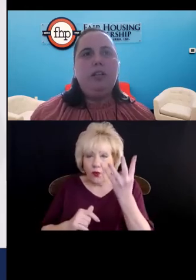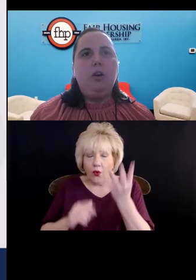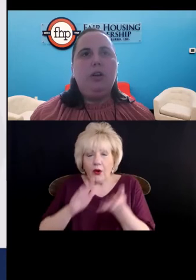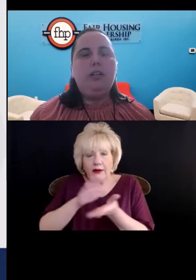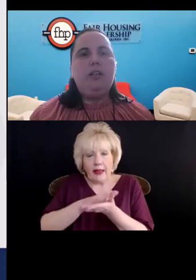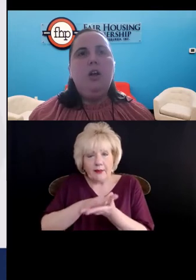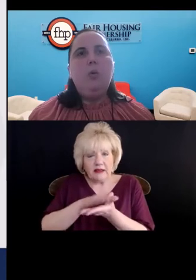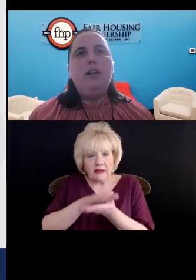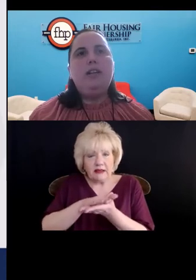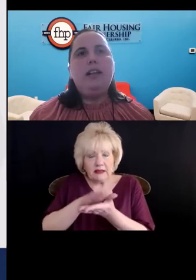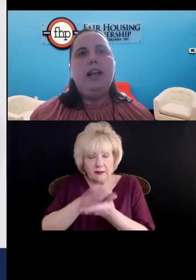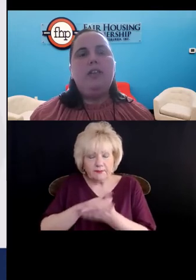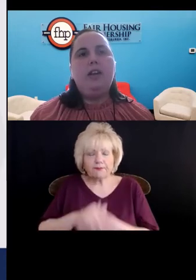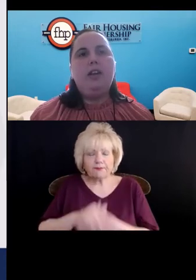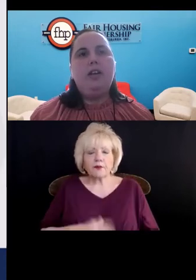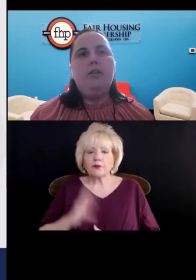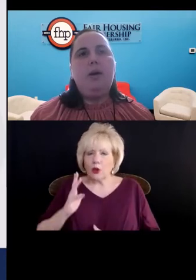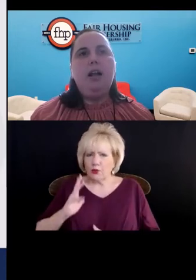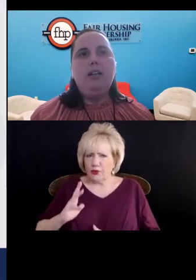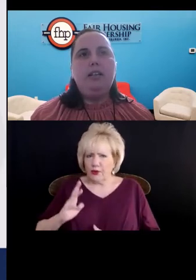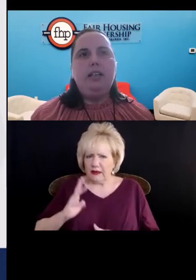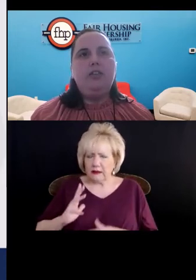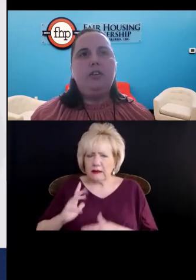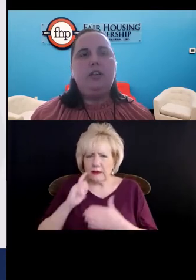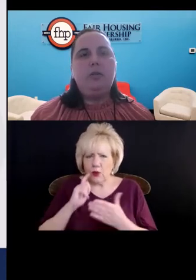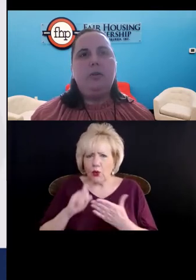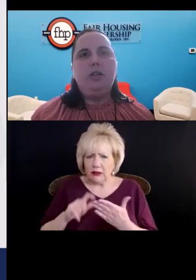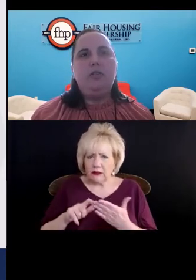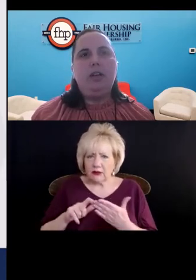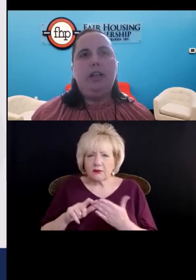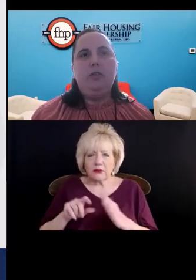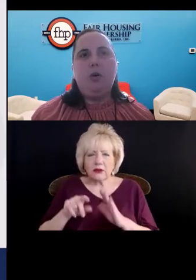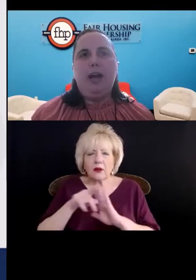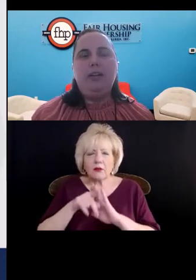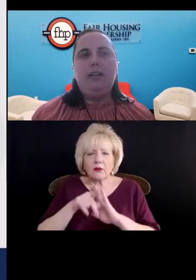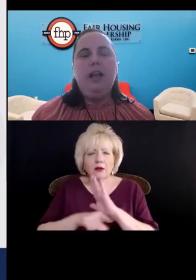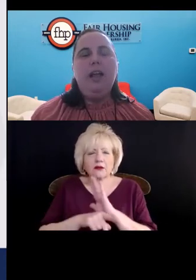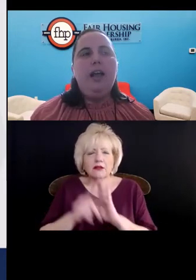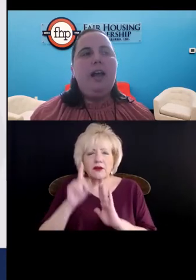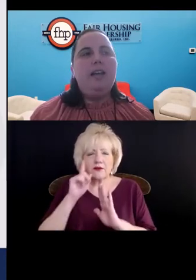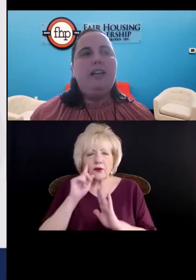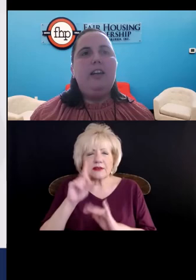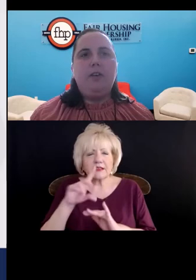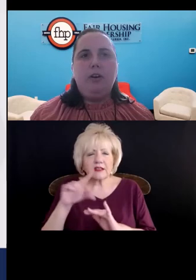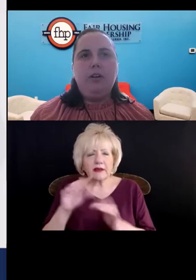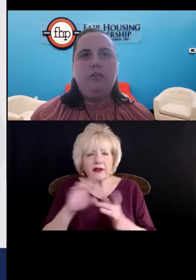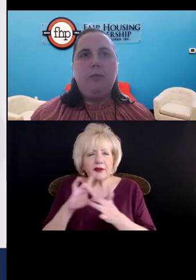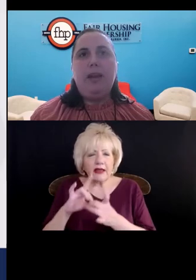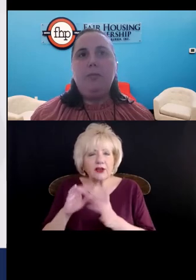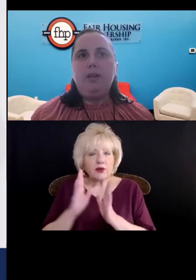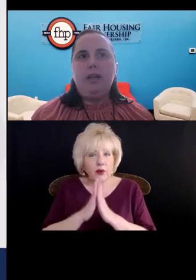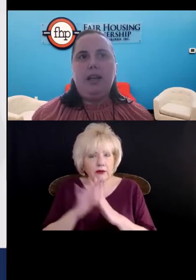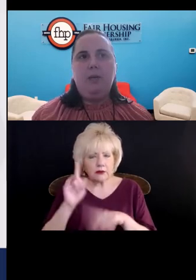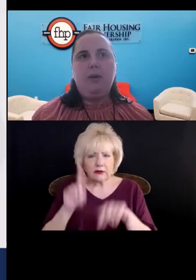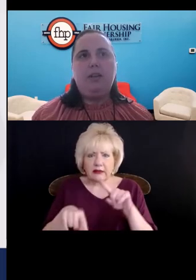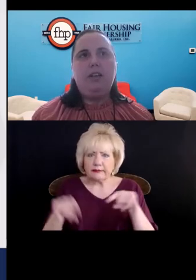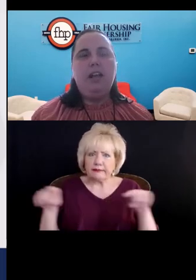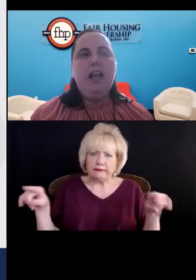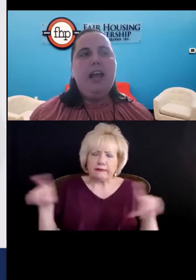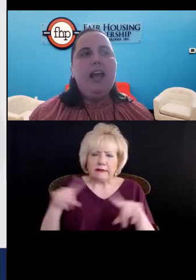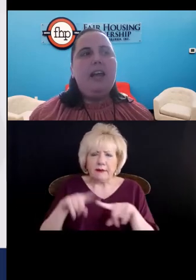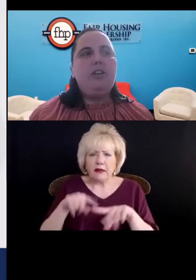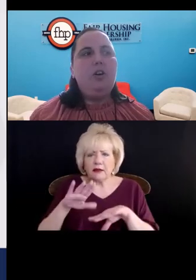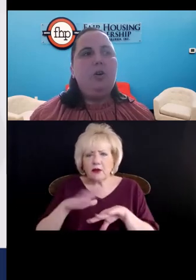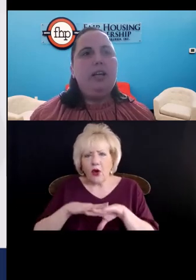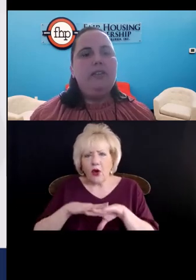previously noticed was that the policies for disability-related requests differed from campus to campus.